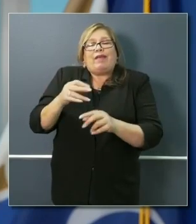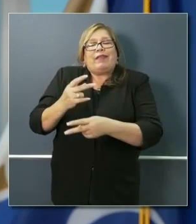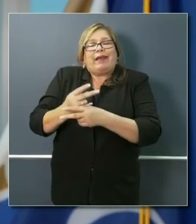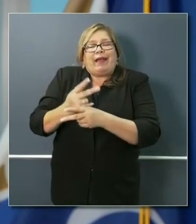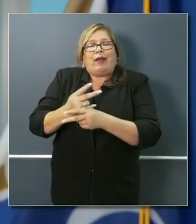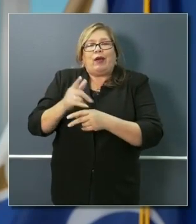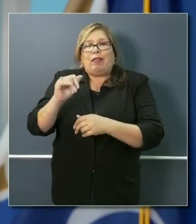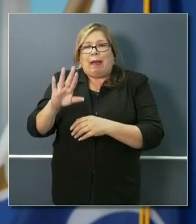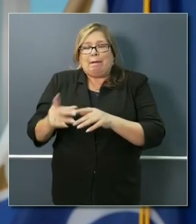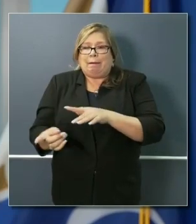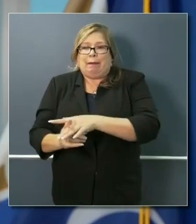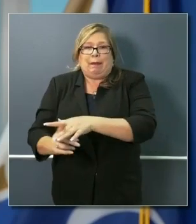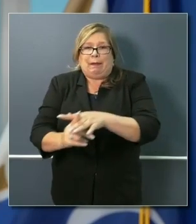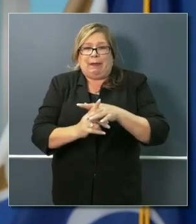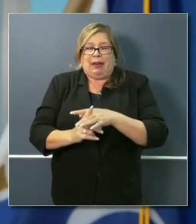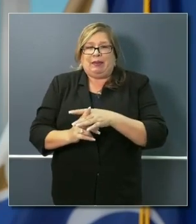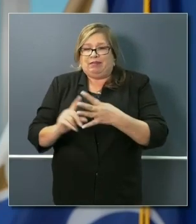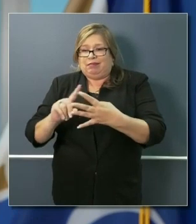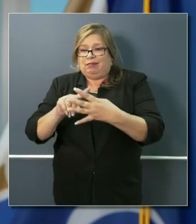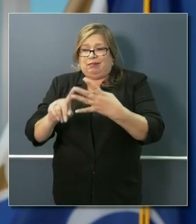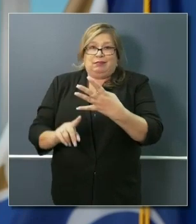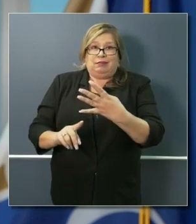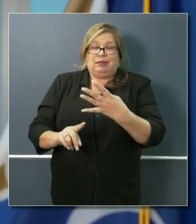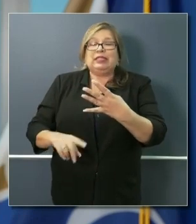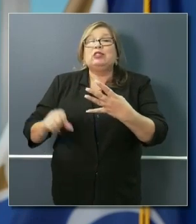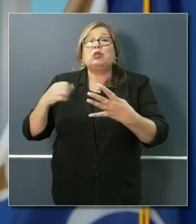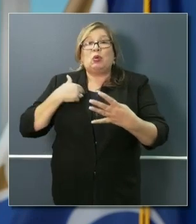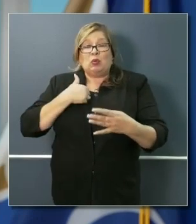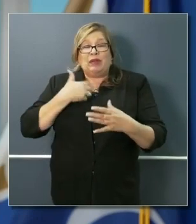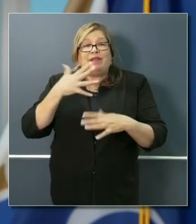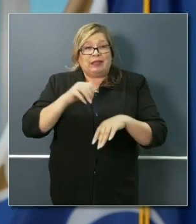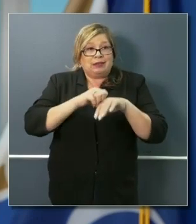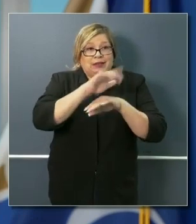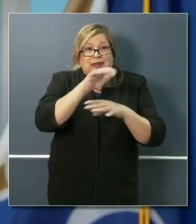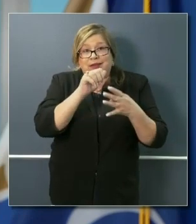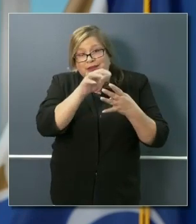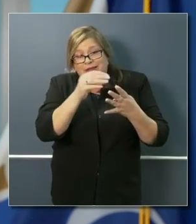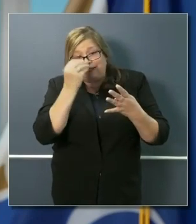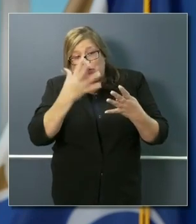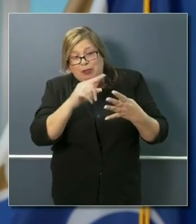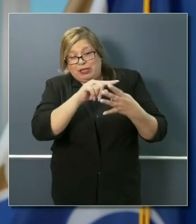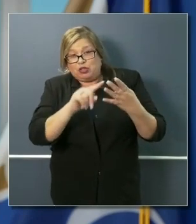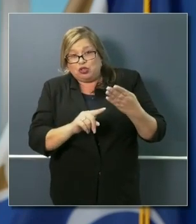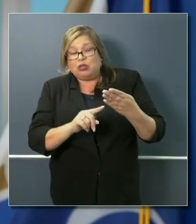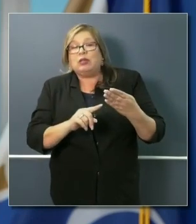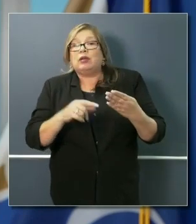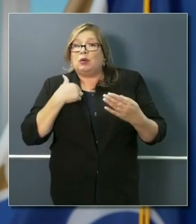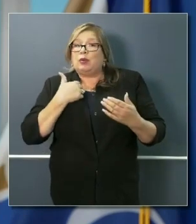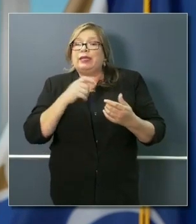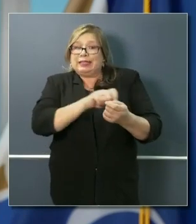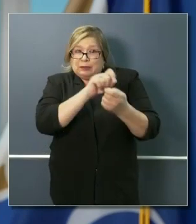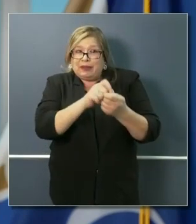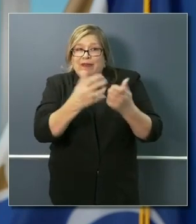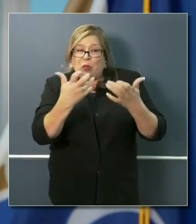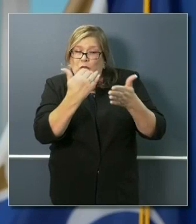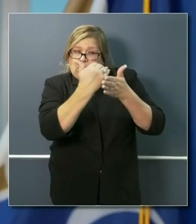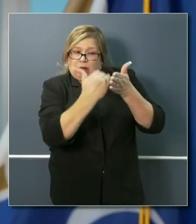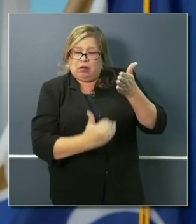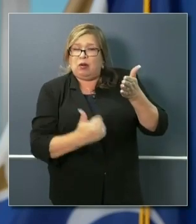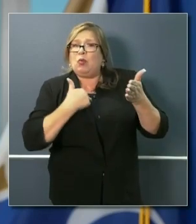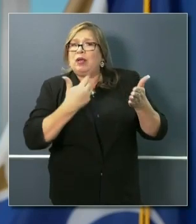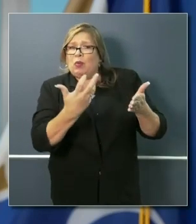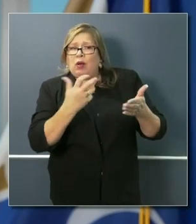labs that are popping up everywhere. And so we have sent out detailed requests that not only we get the number of